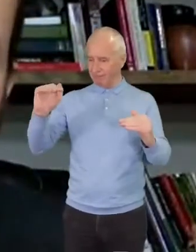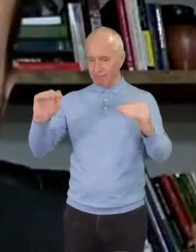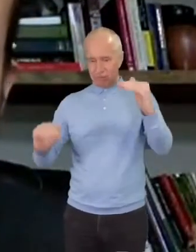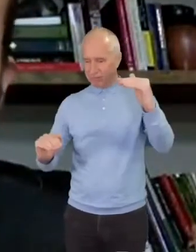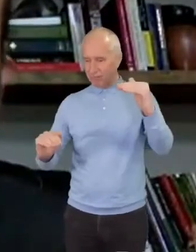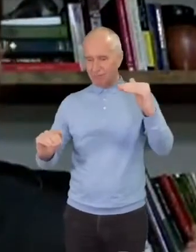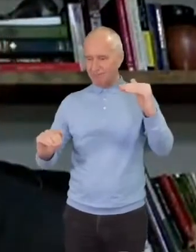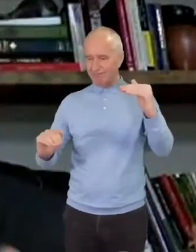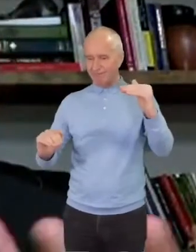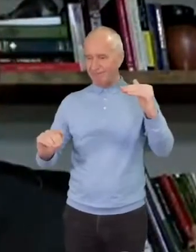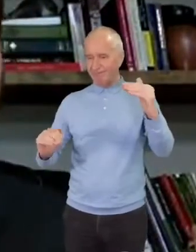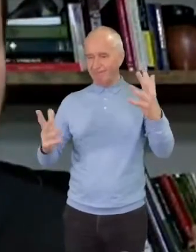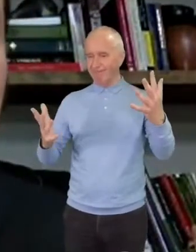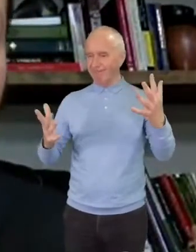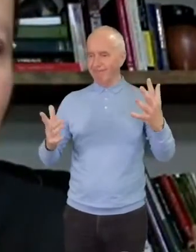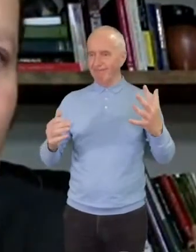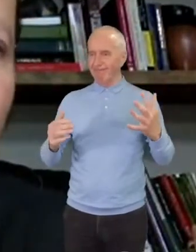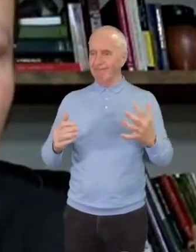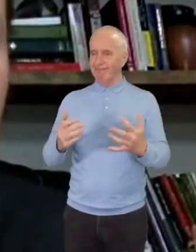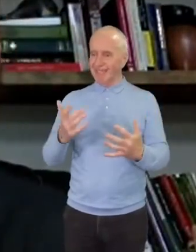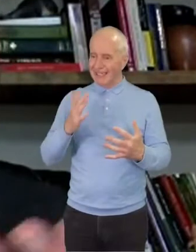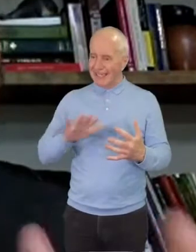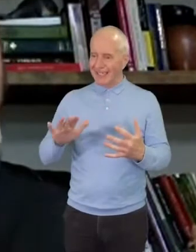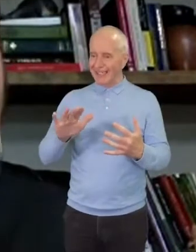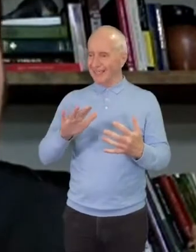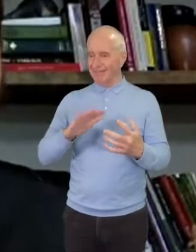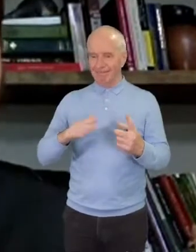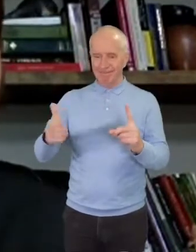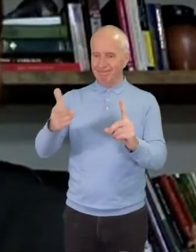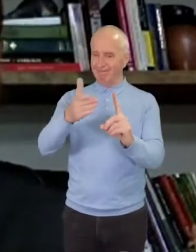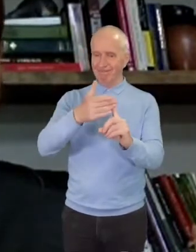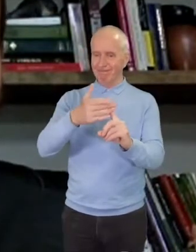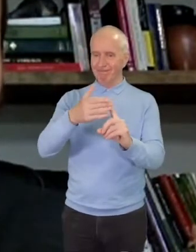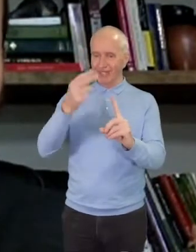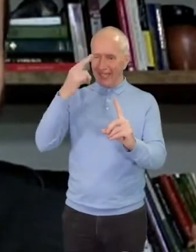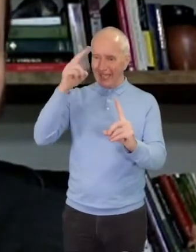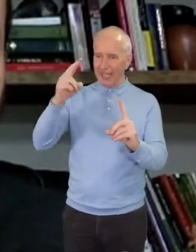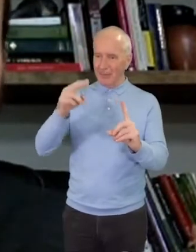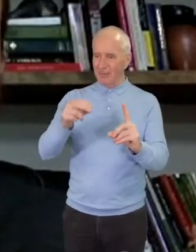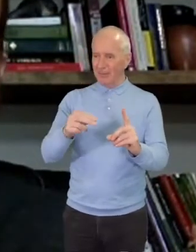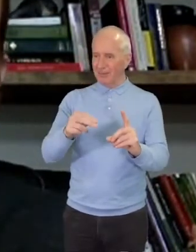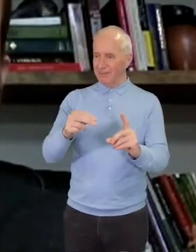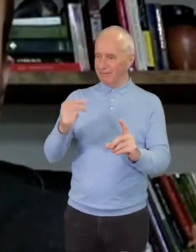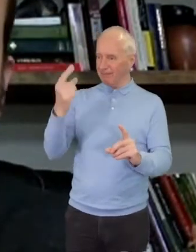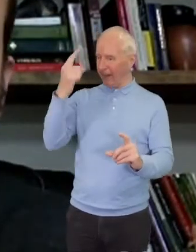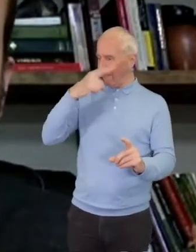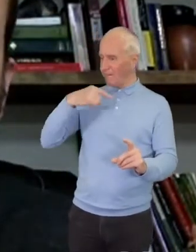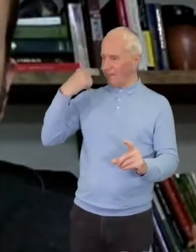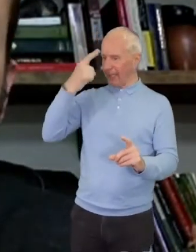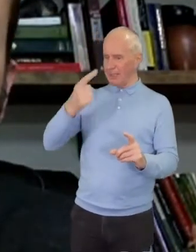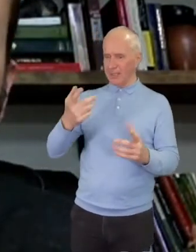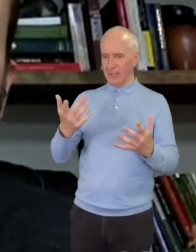inequity has to have a name and a face. And